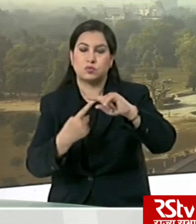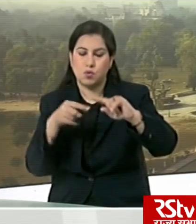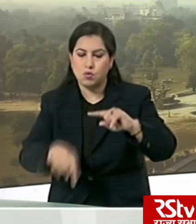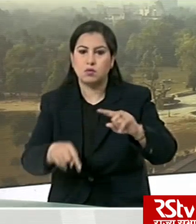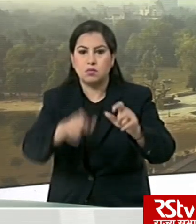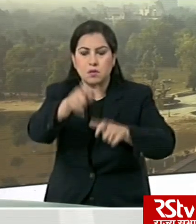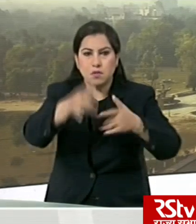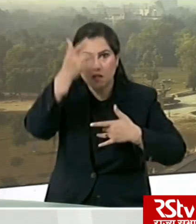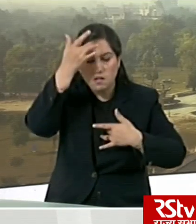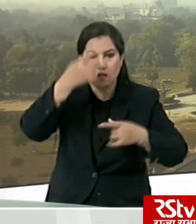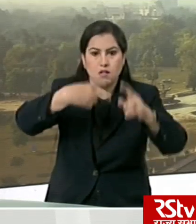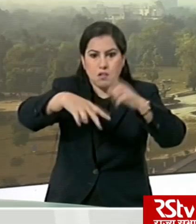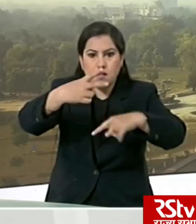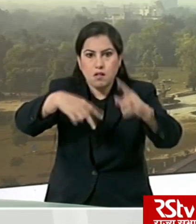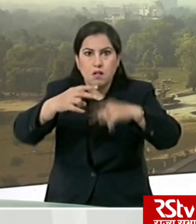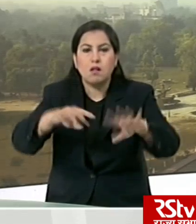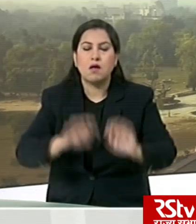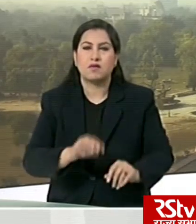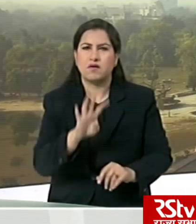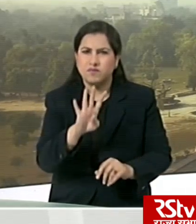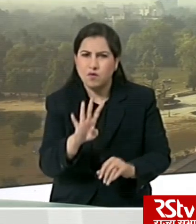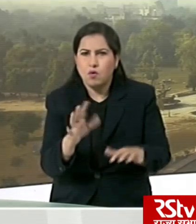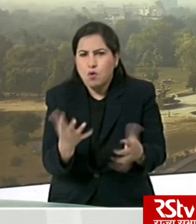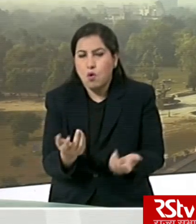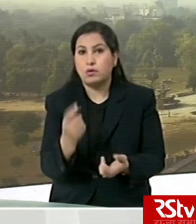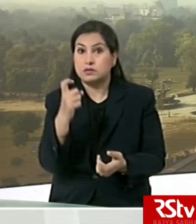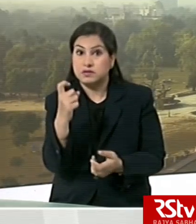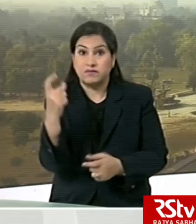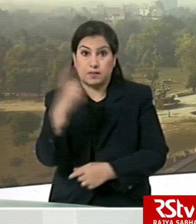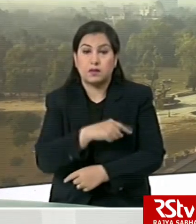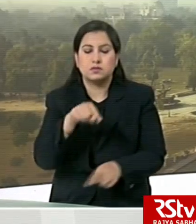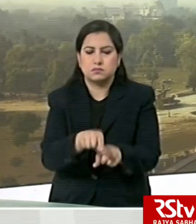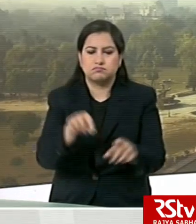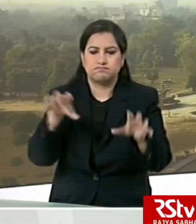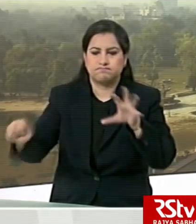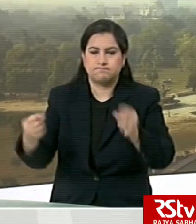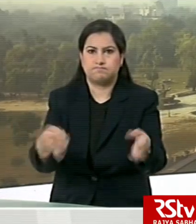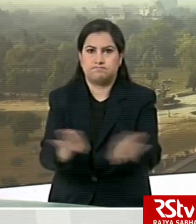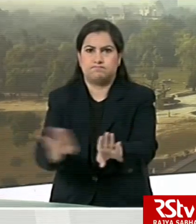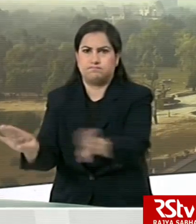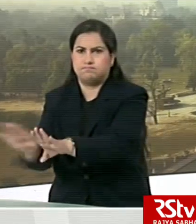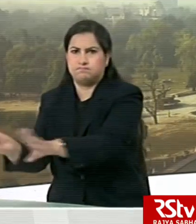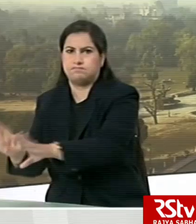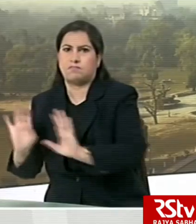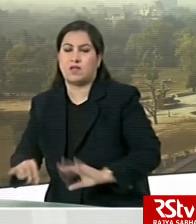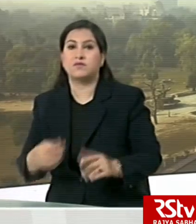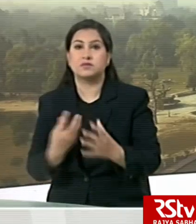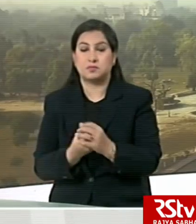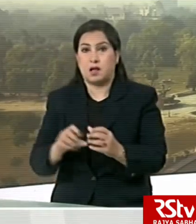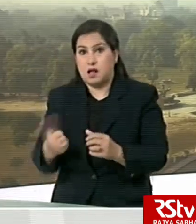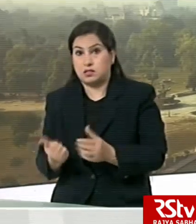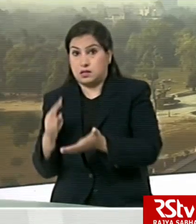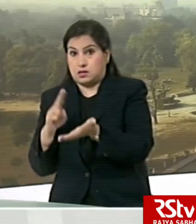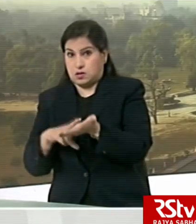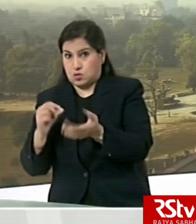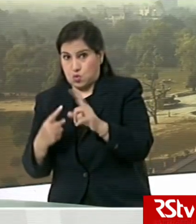in four or less days. Also, 207 districts have been identified as the non-hotspots. And